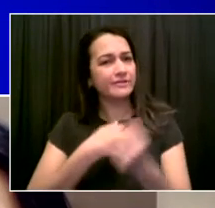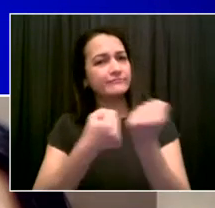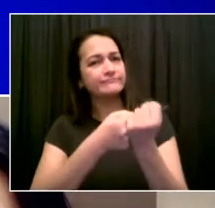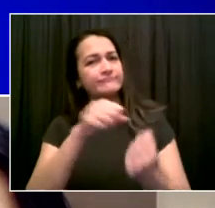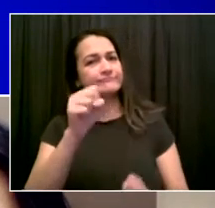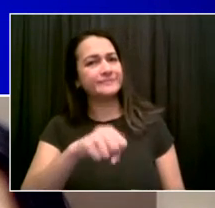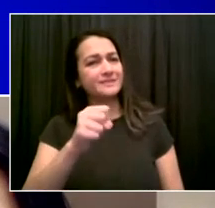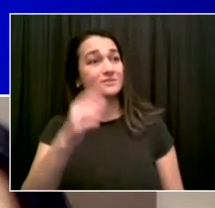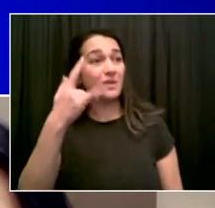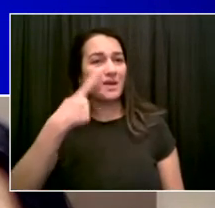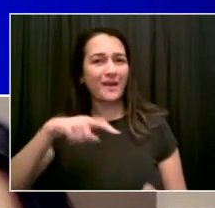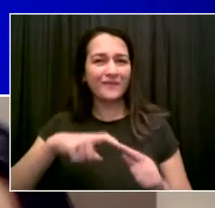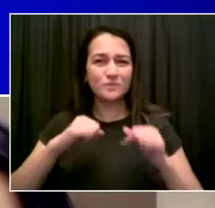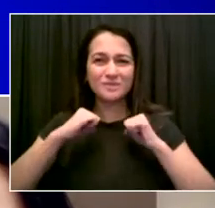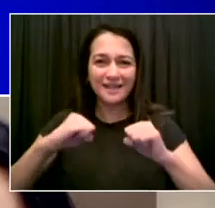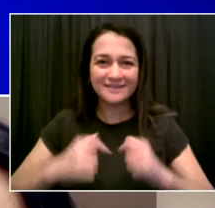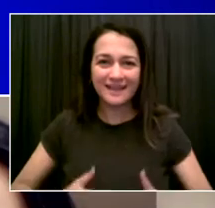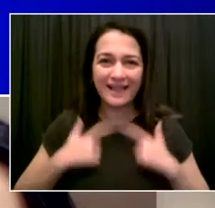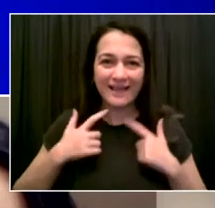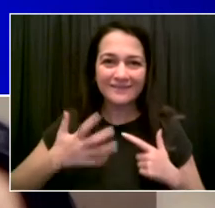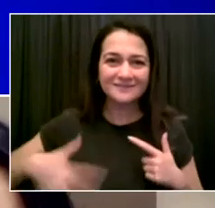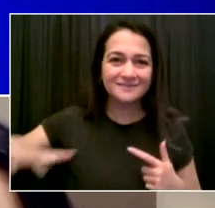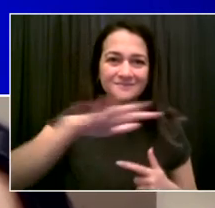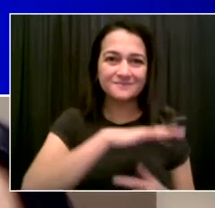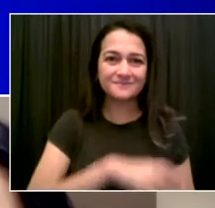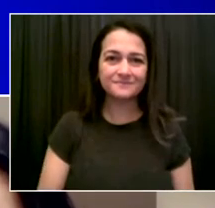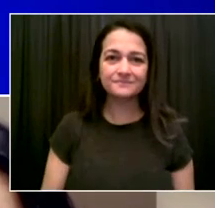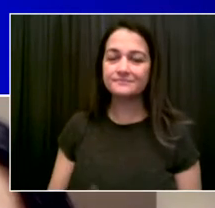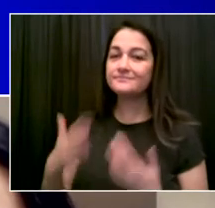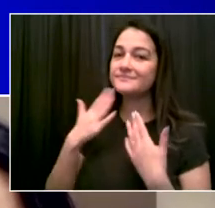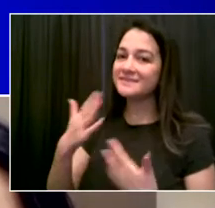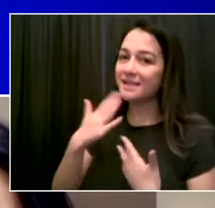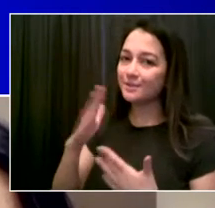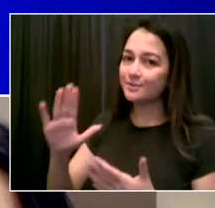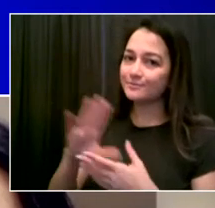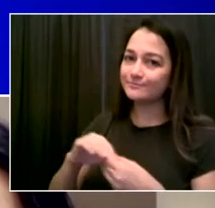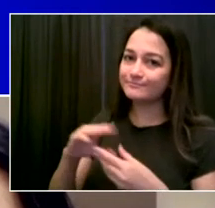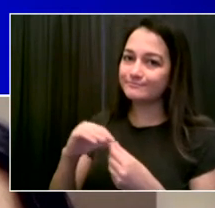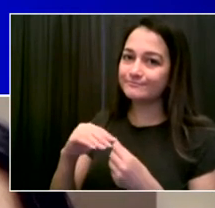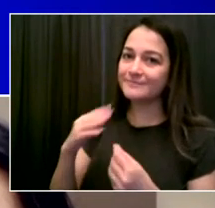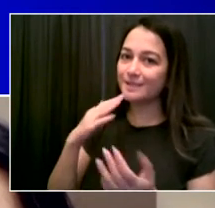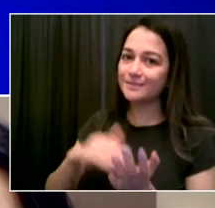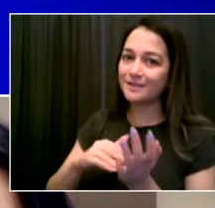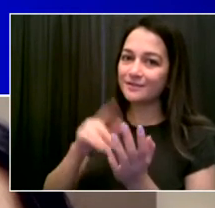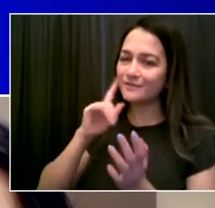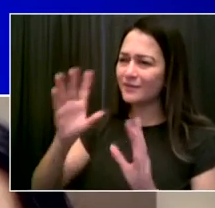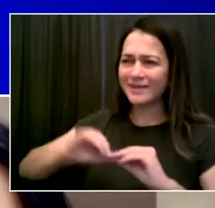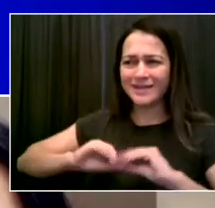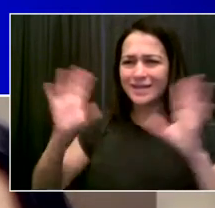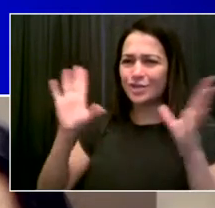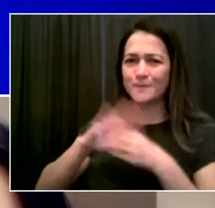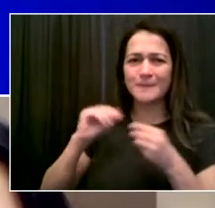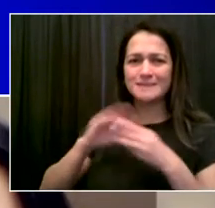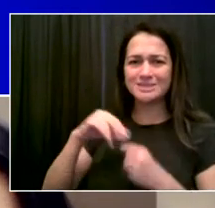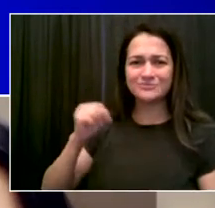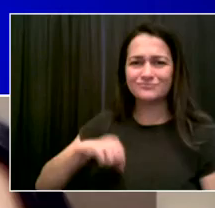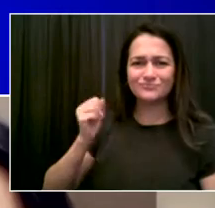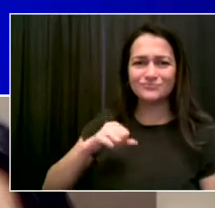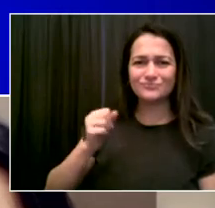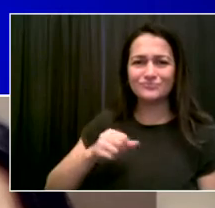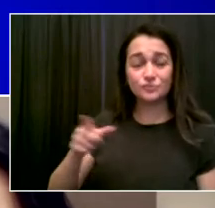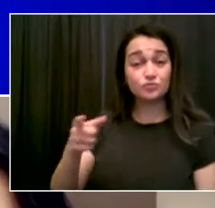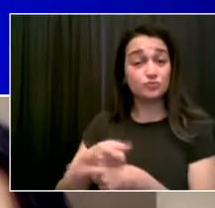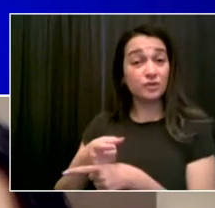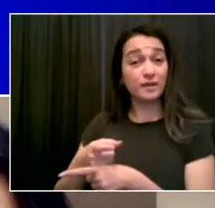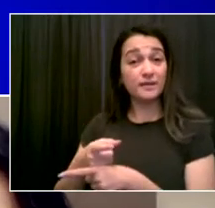down and making it clear to people we have a real different threat here. And it means using new measures like this to fight back. Thank